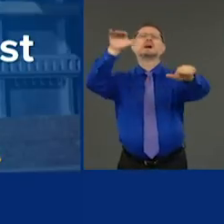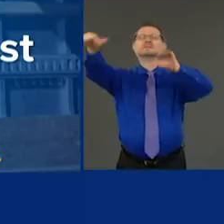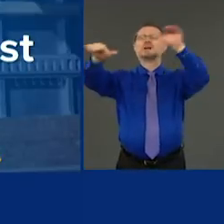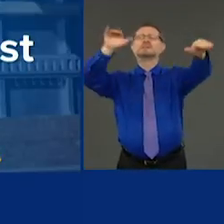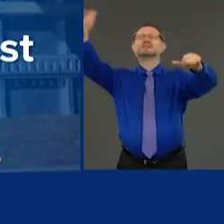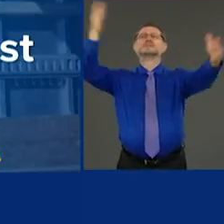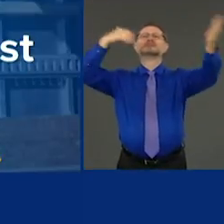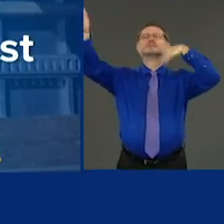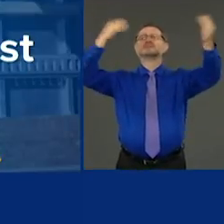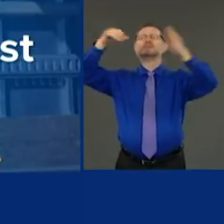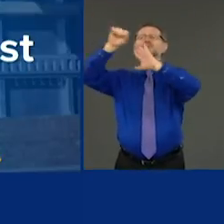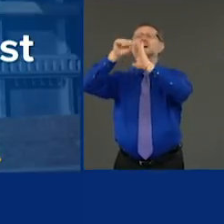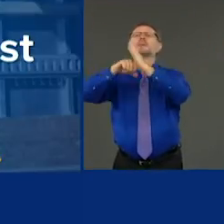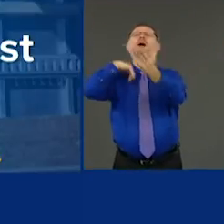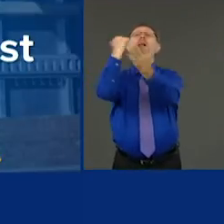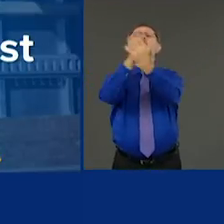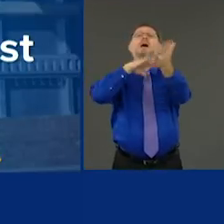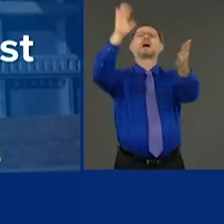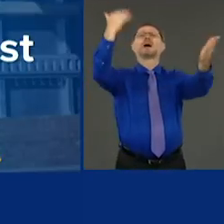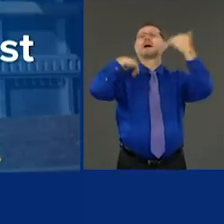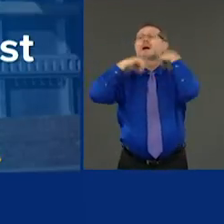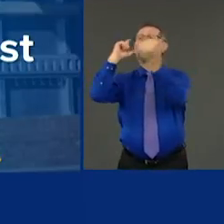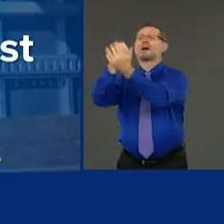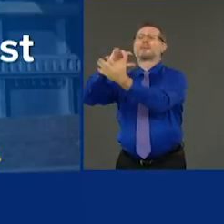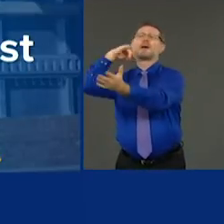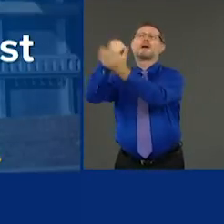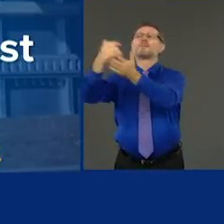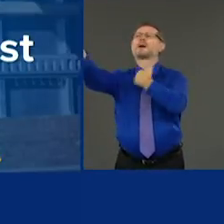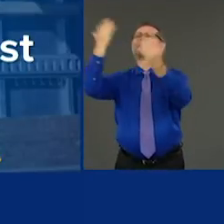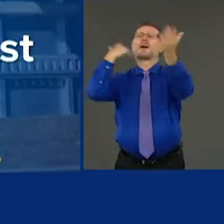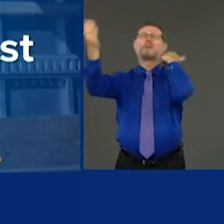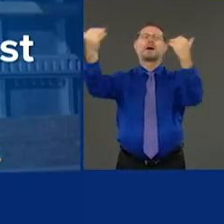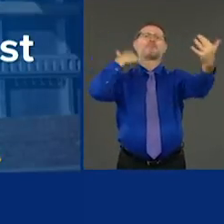said, we needed help. Please come help us.